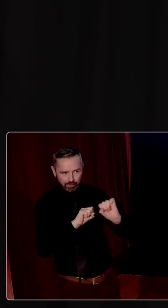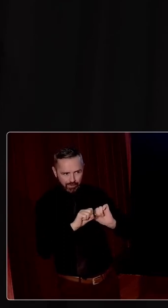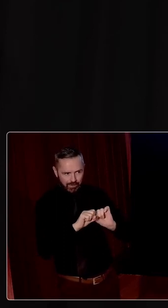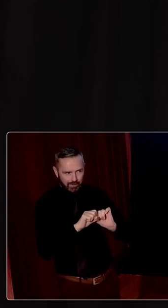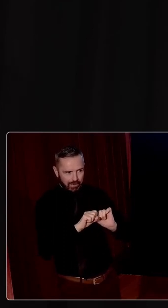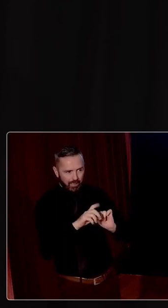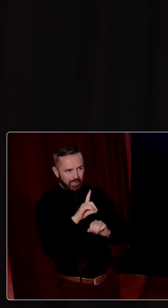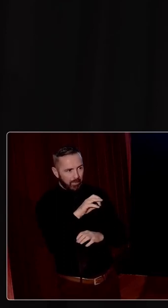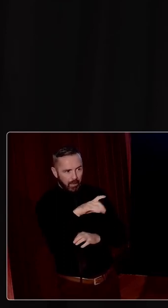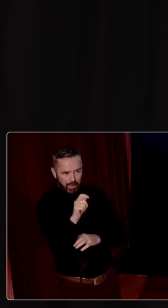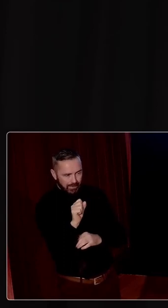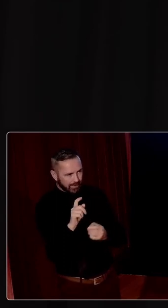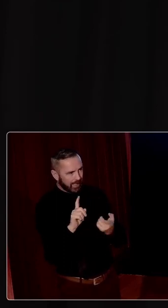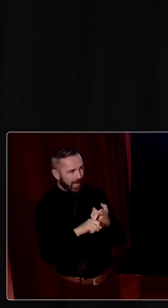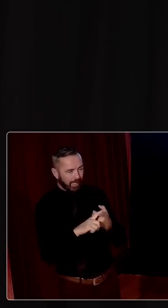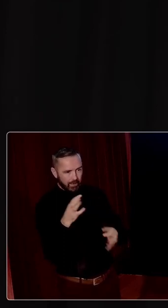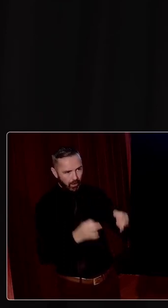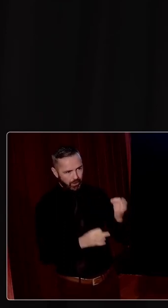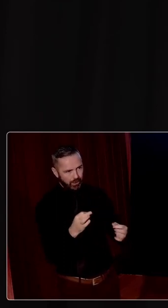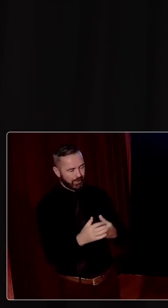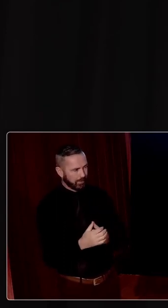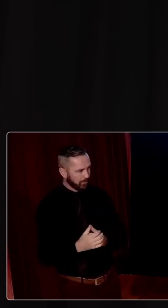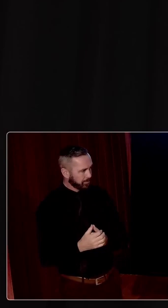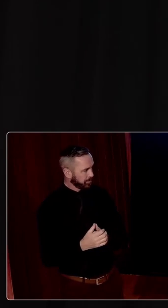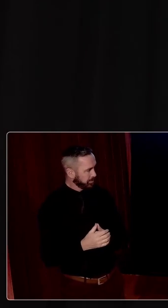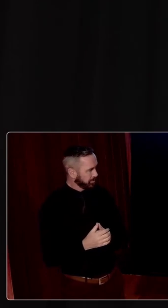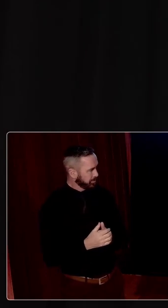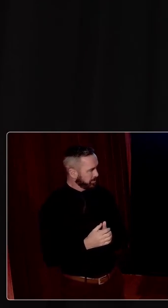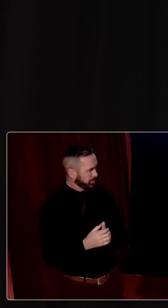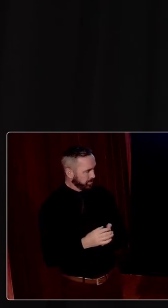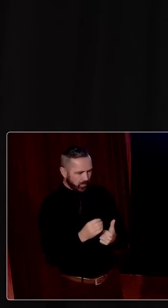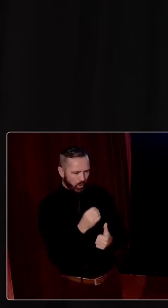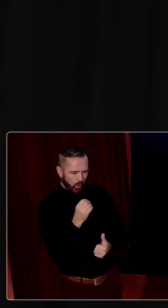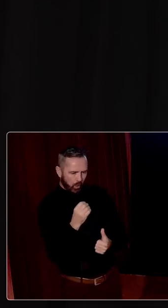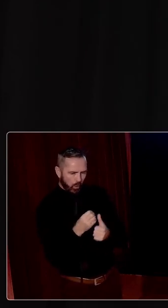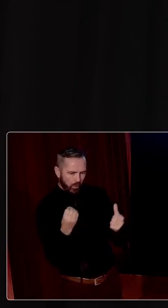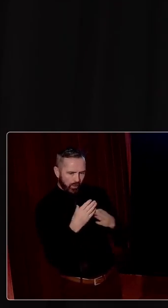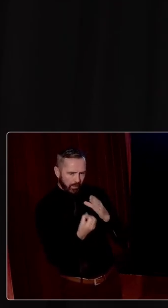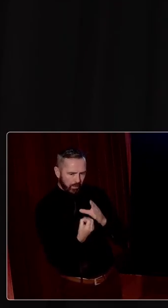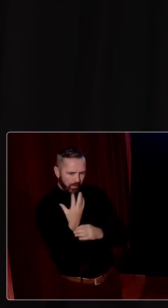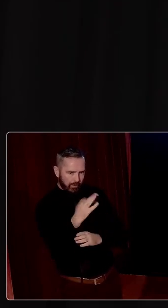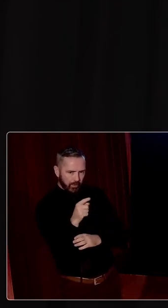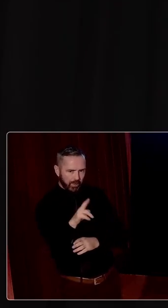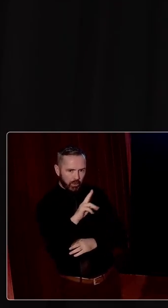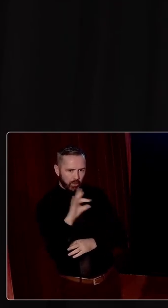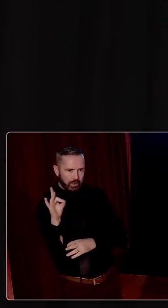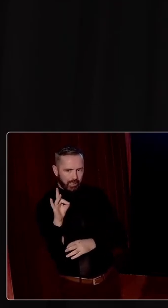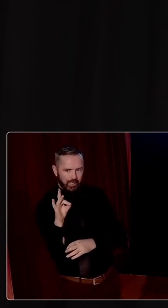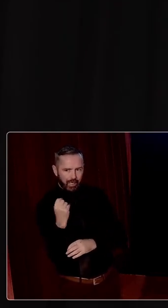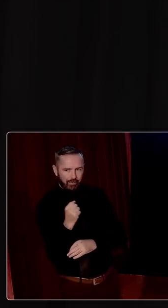diplomats, but also our politicians. And the other thing that emerged from this is the UK was this very polarized